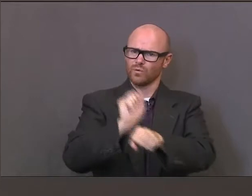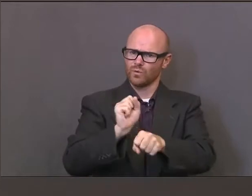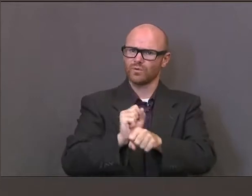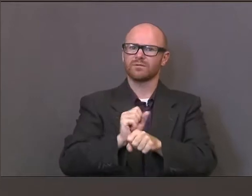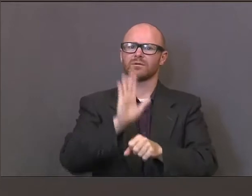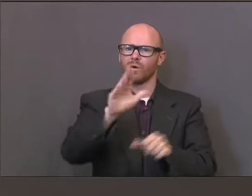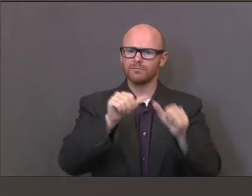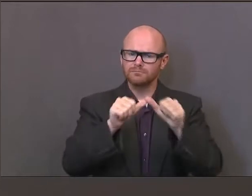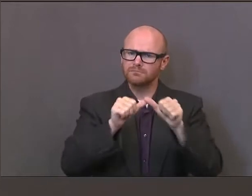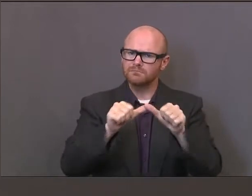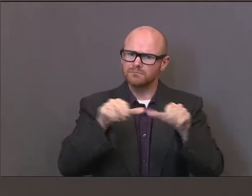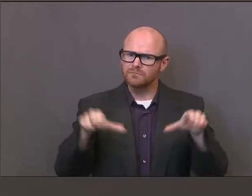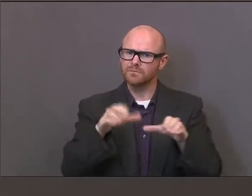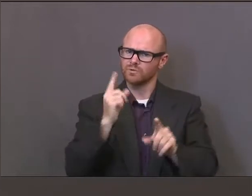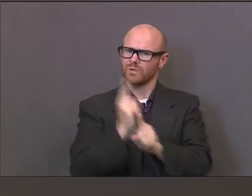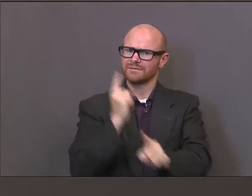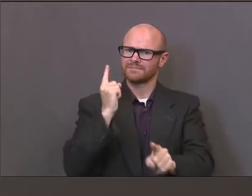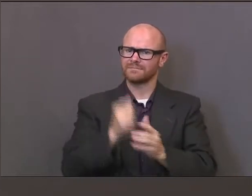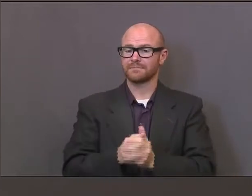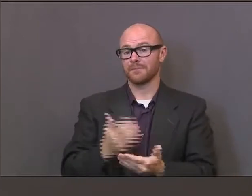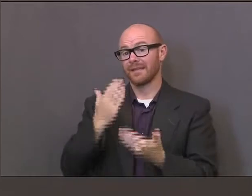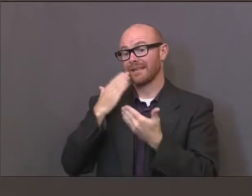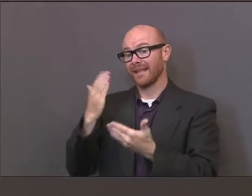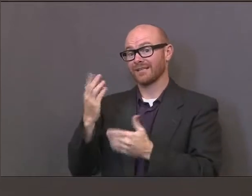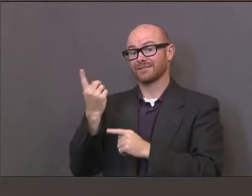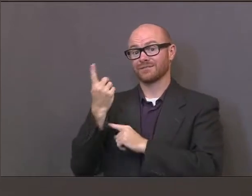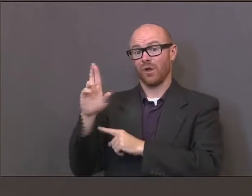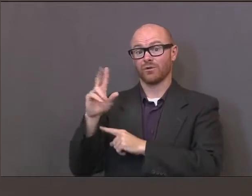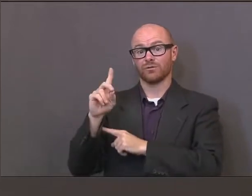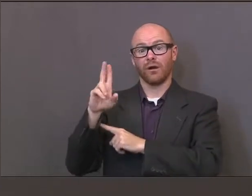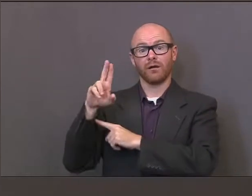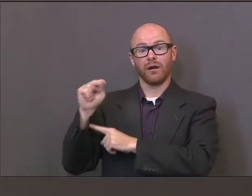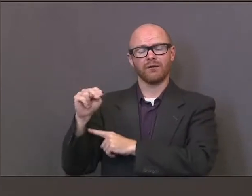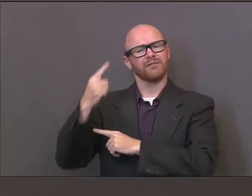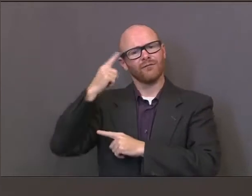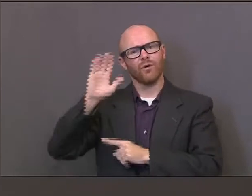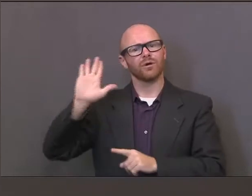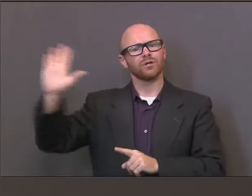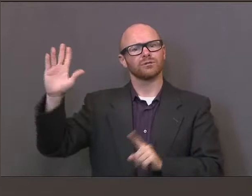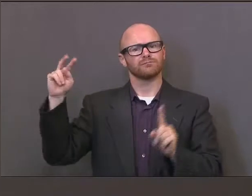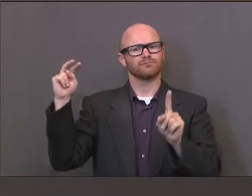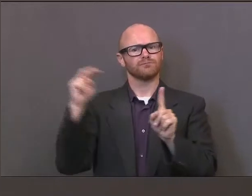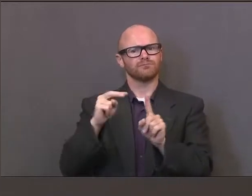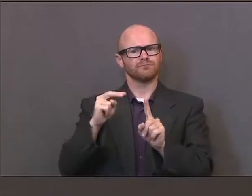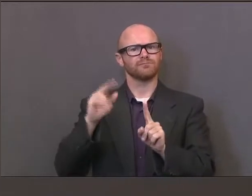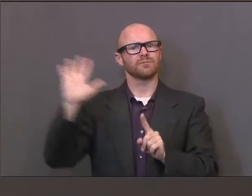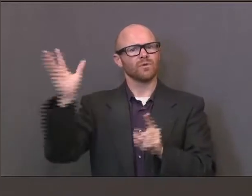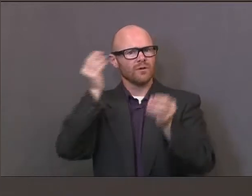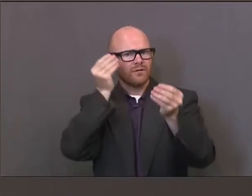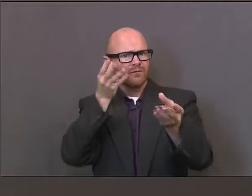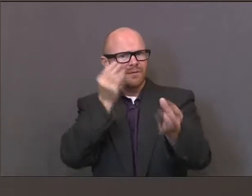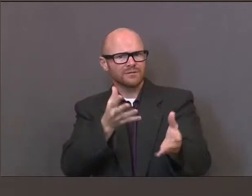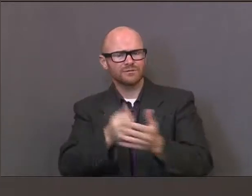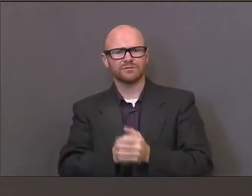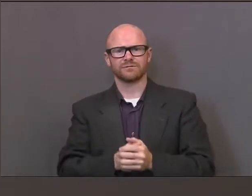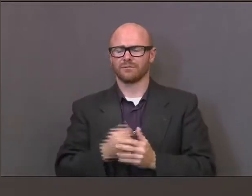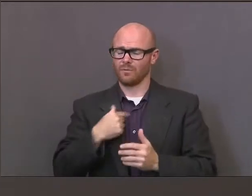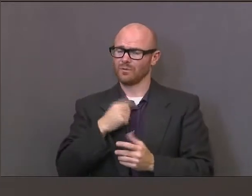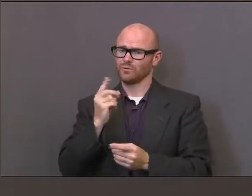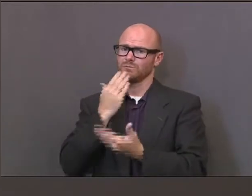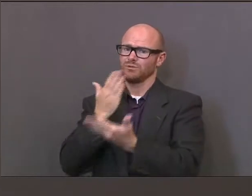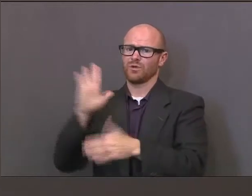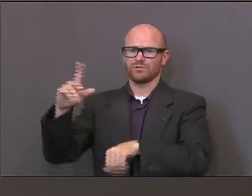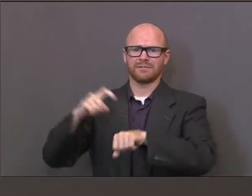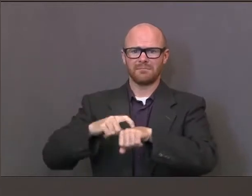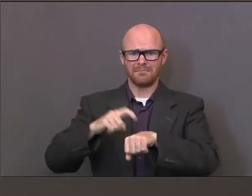regard. Thanks to Dr. Dunn for her always insightful information and the data that she gives to us each and every week.